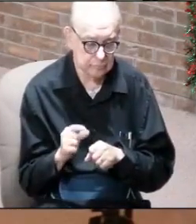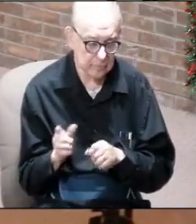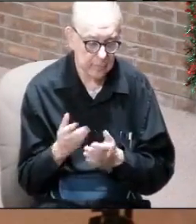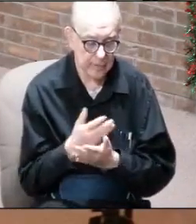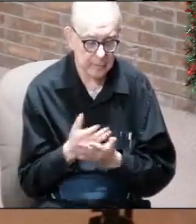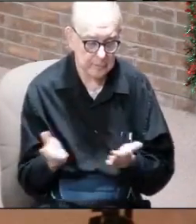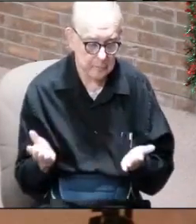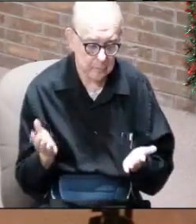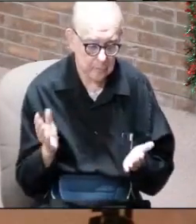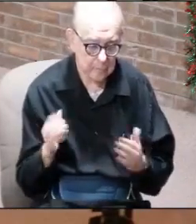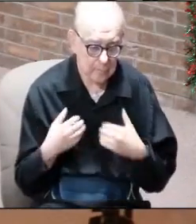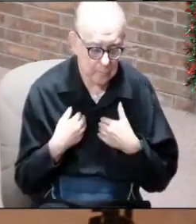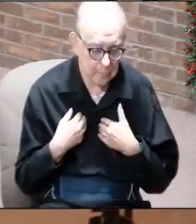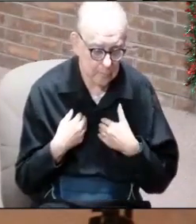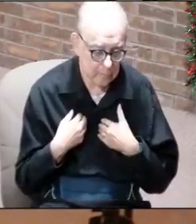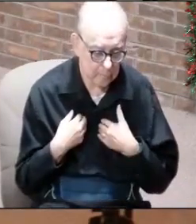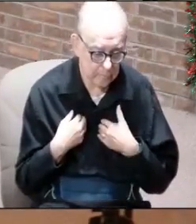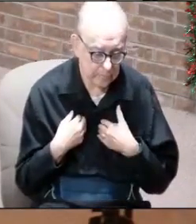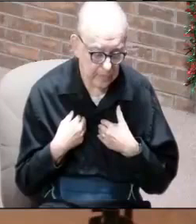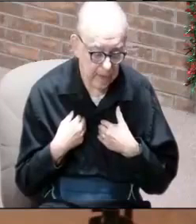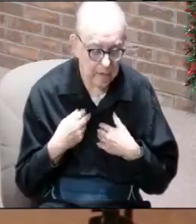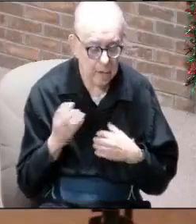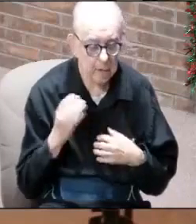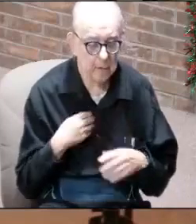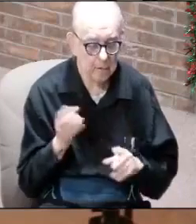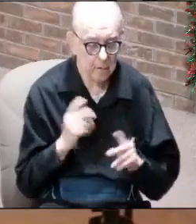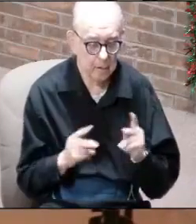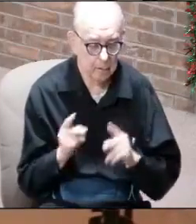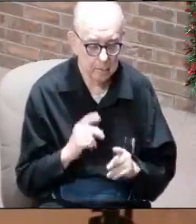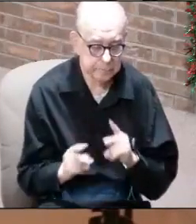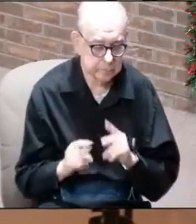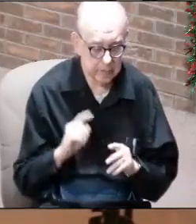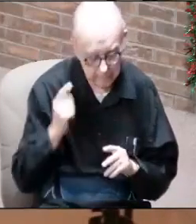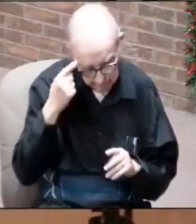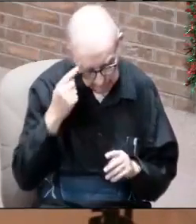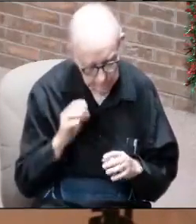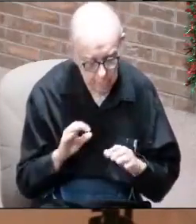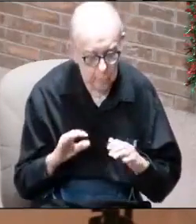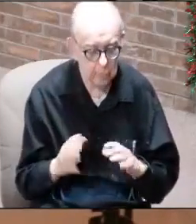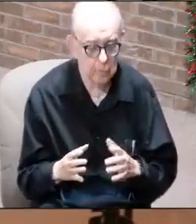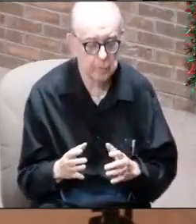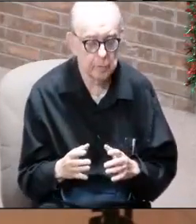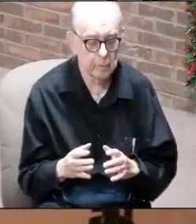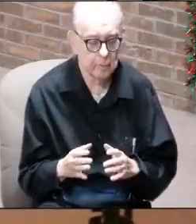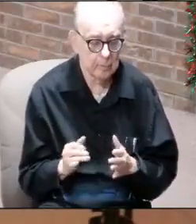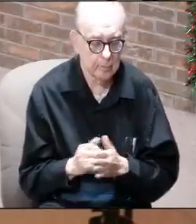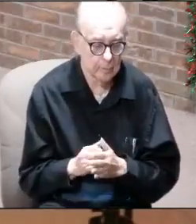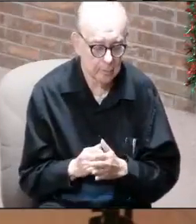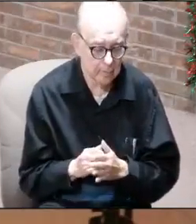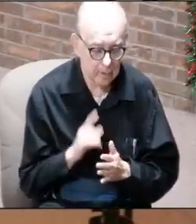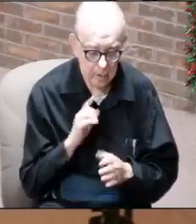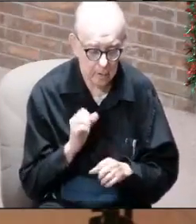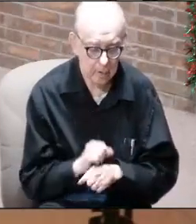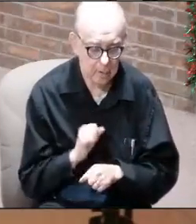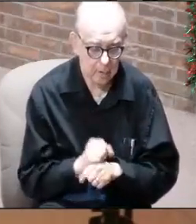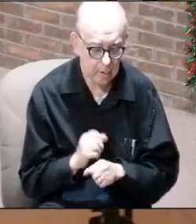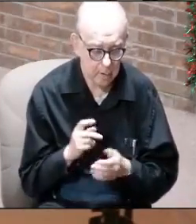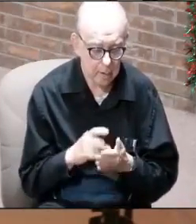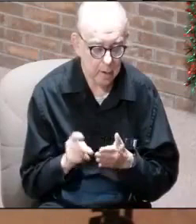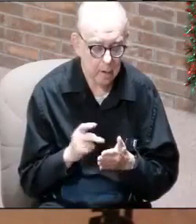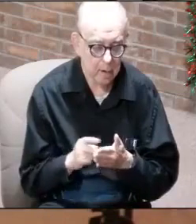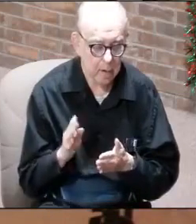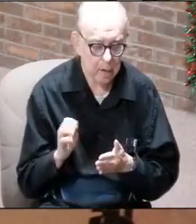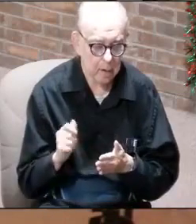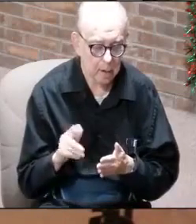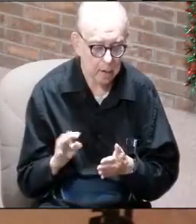others, you had actual people of a political party that were working to pay the bail